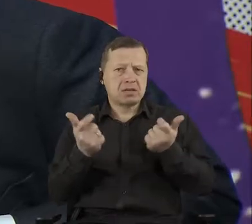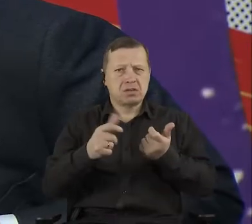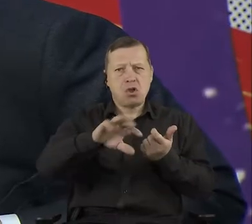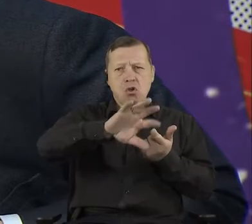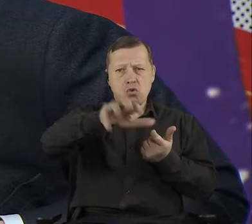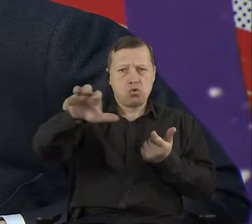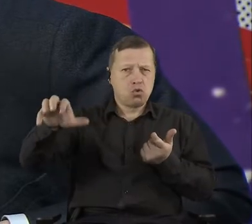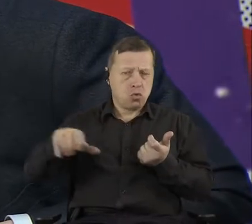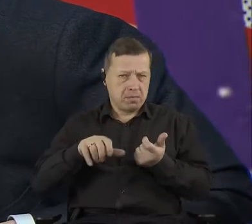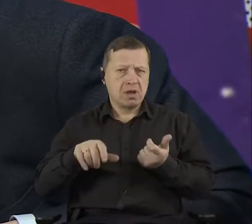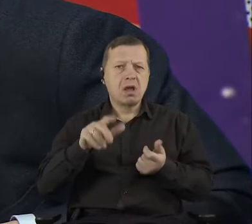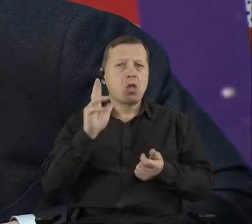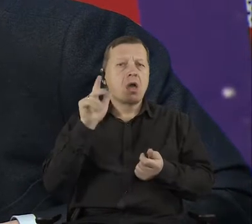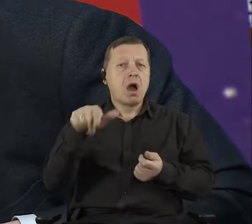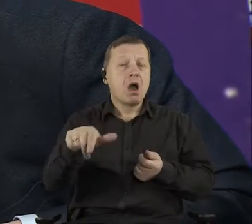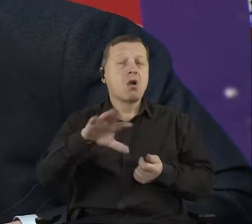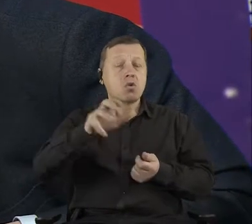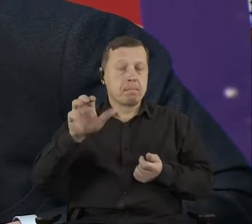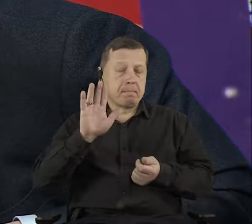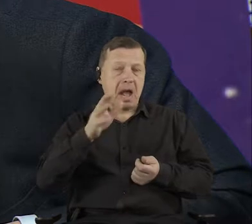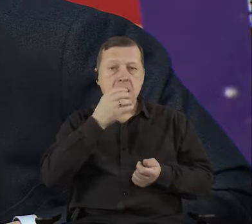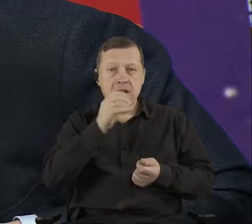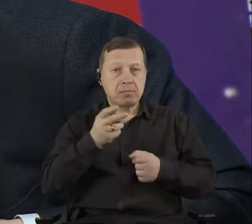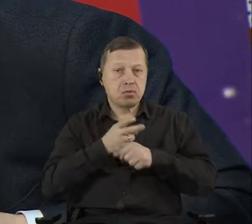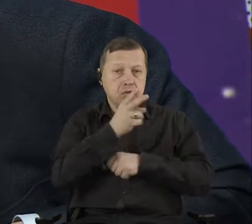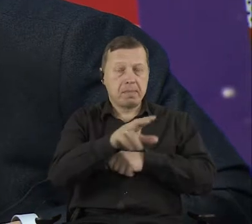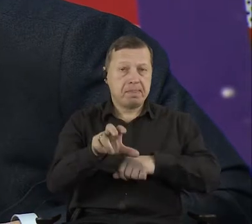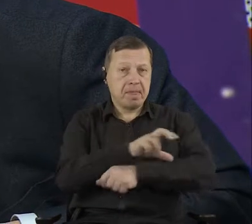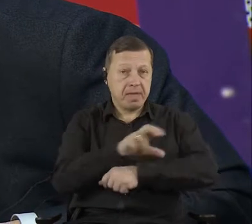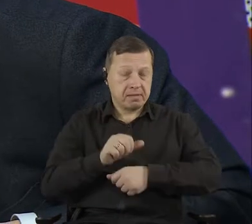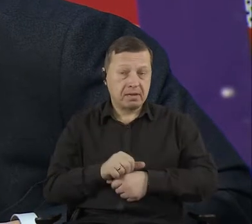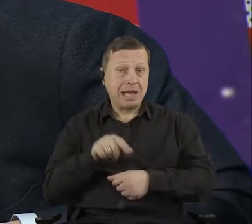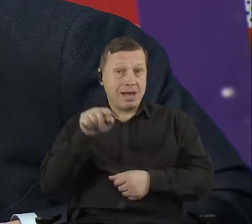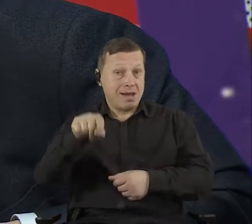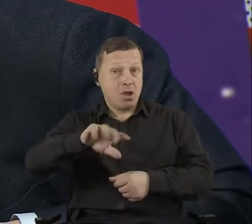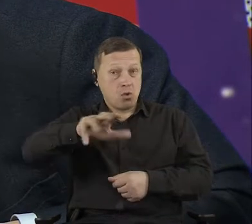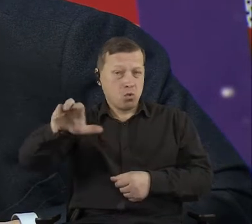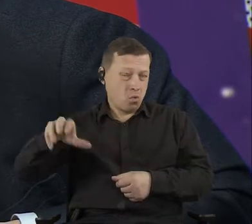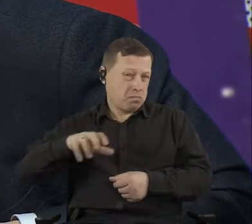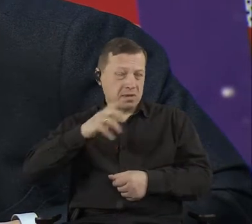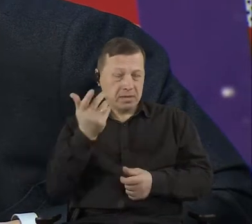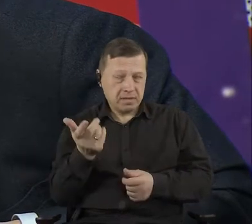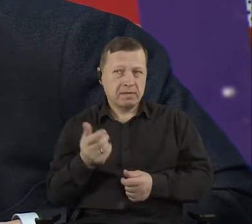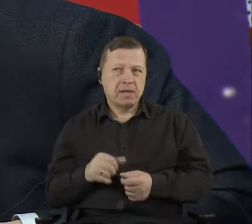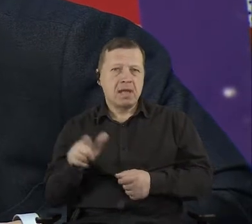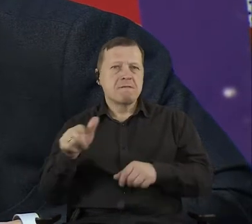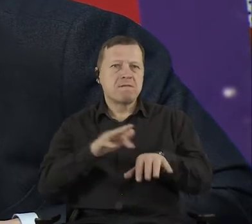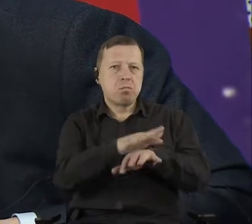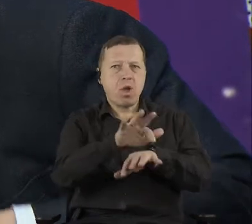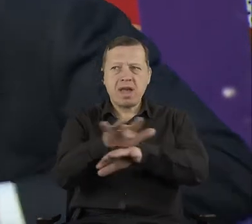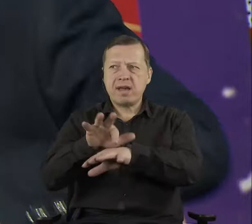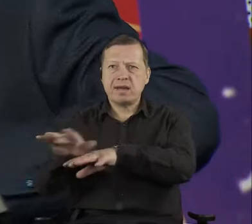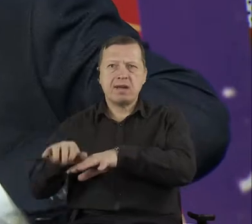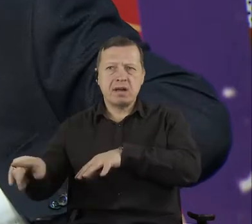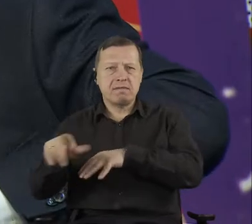are actually increasing their power in the democracy that is using the technology, while